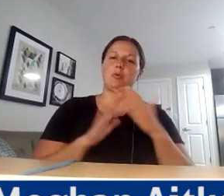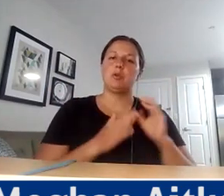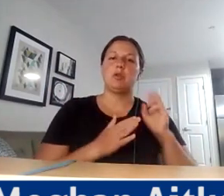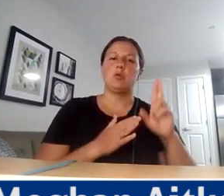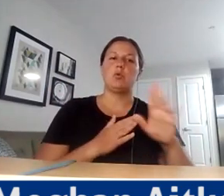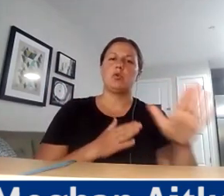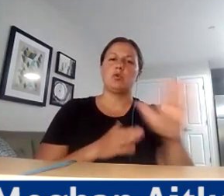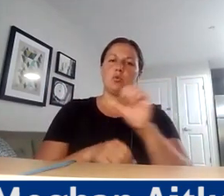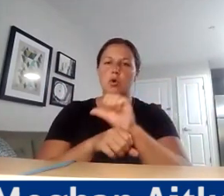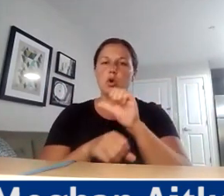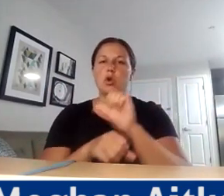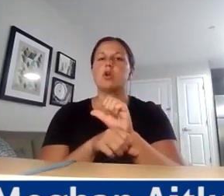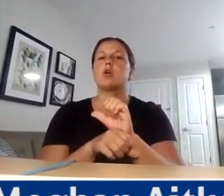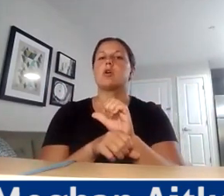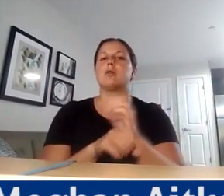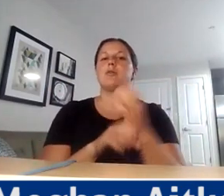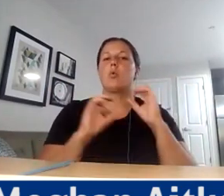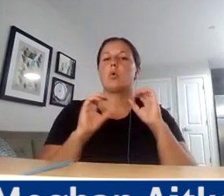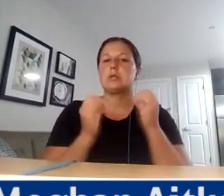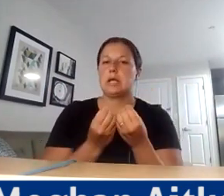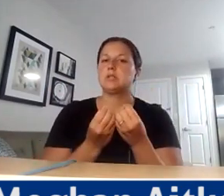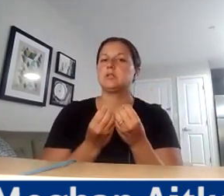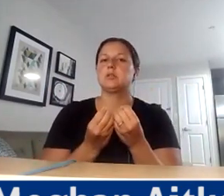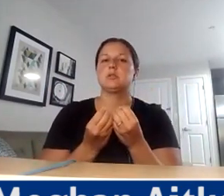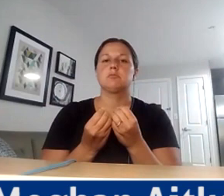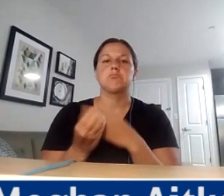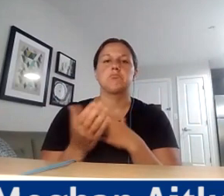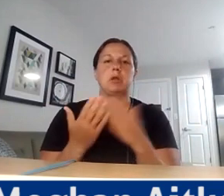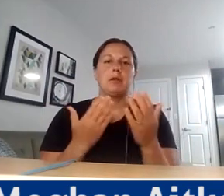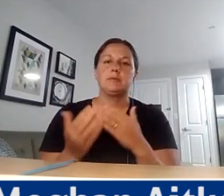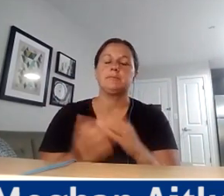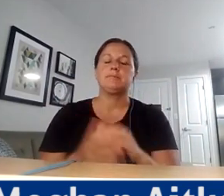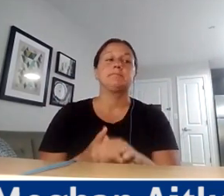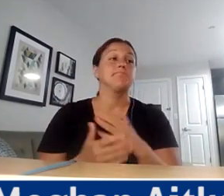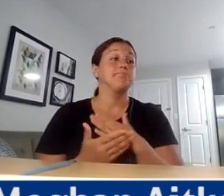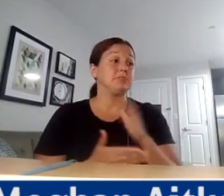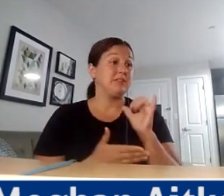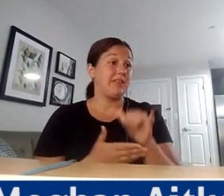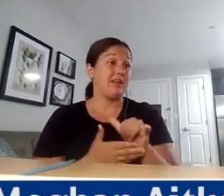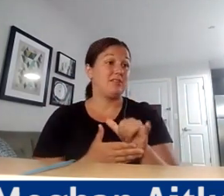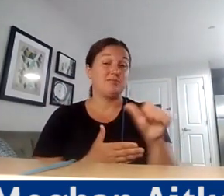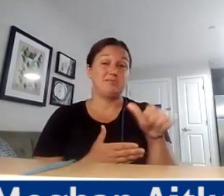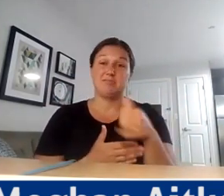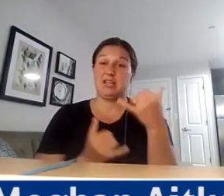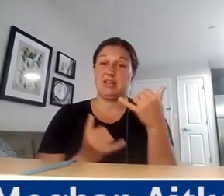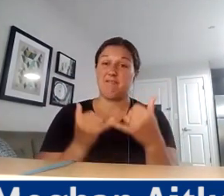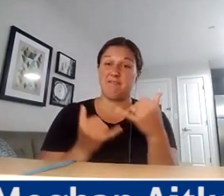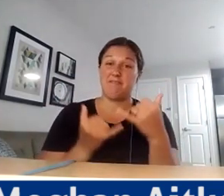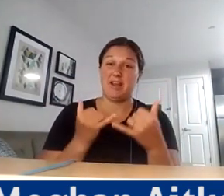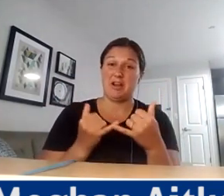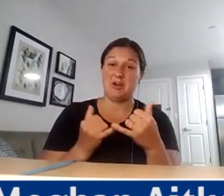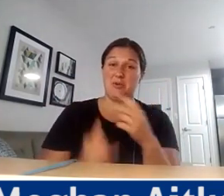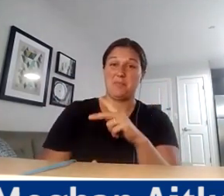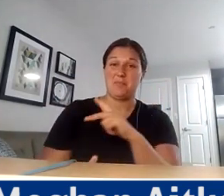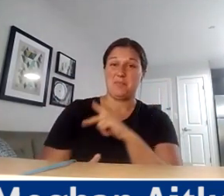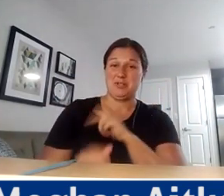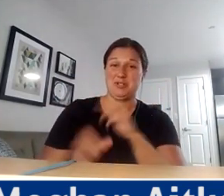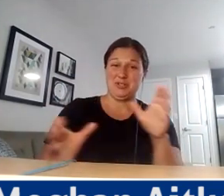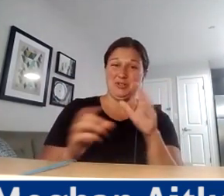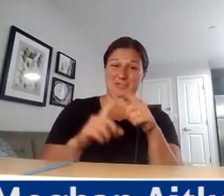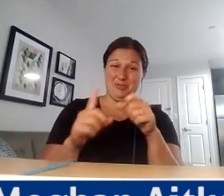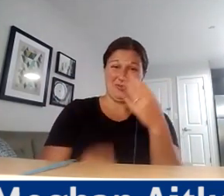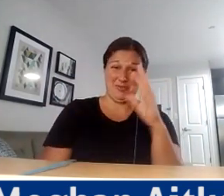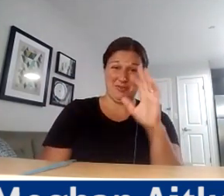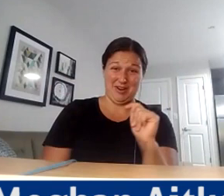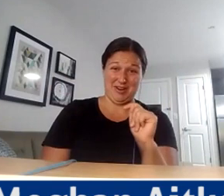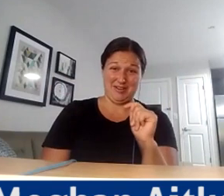they're respectively working with. I appreciate that. Any final personal encouragement from Grant Irvin since we have you on the call, man? Check